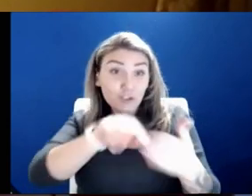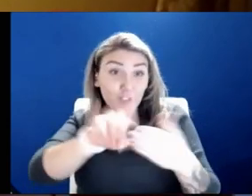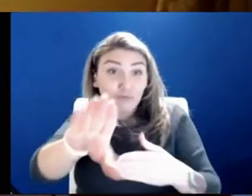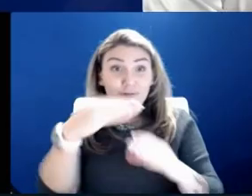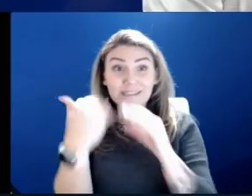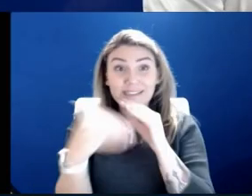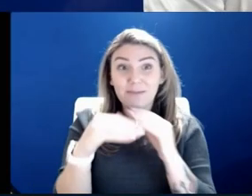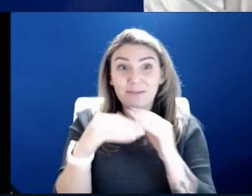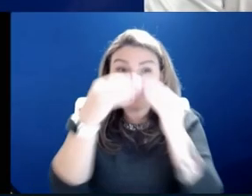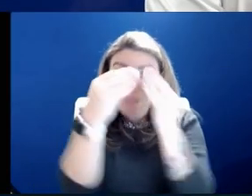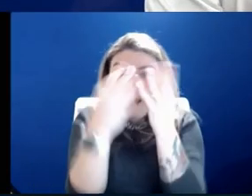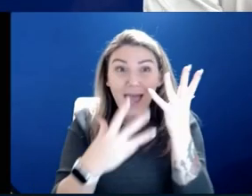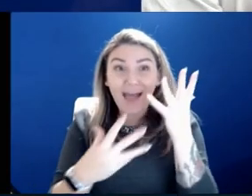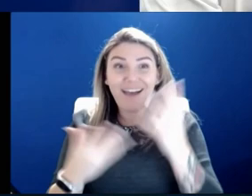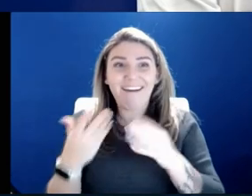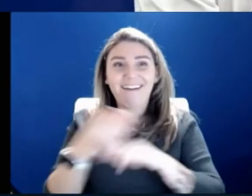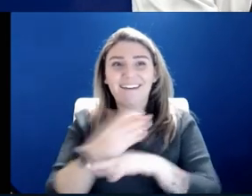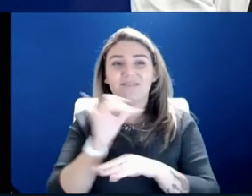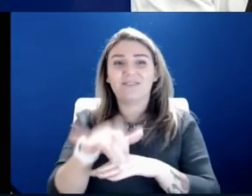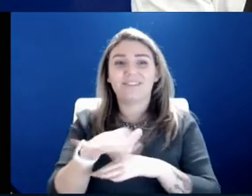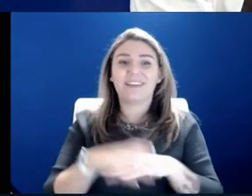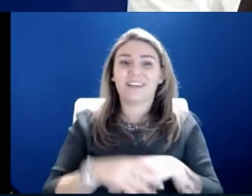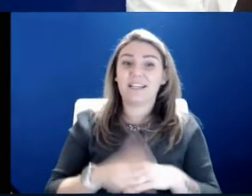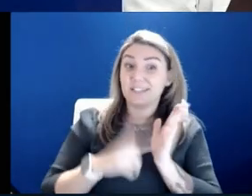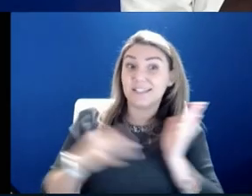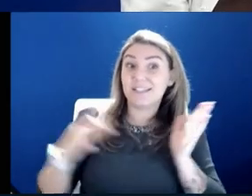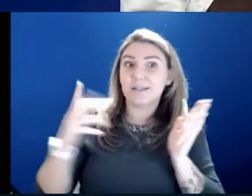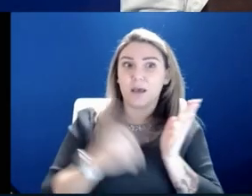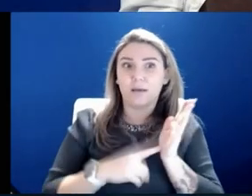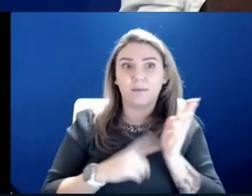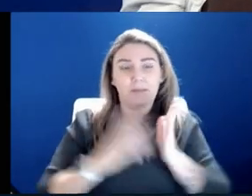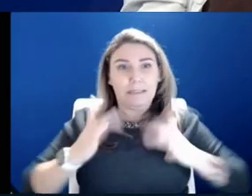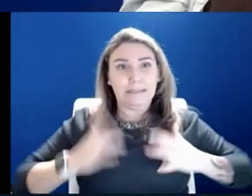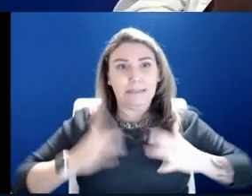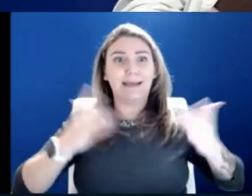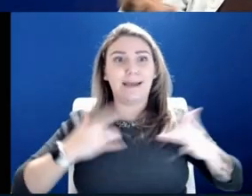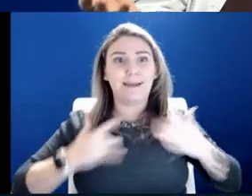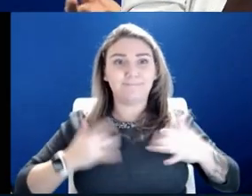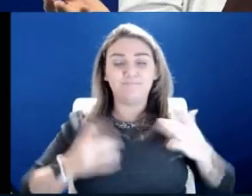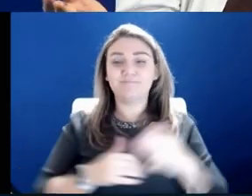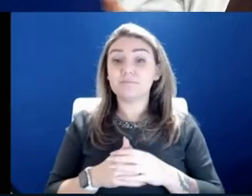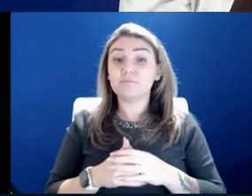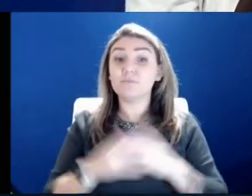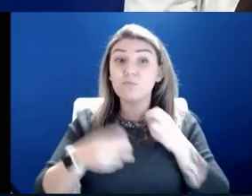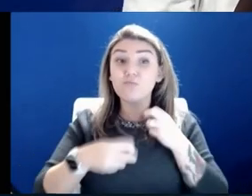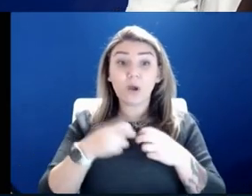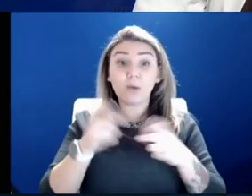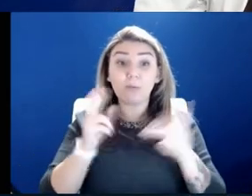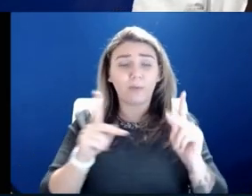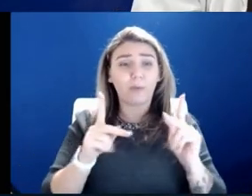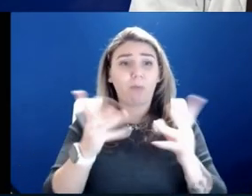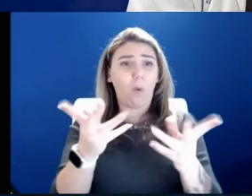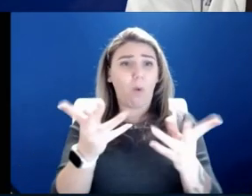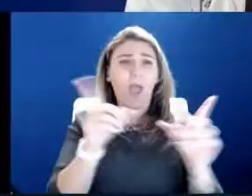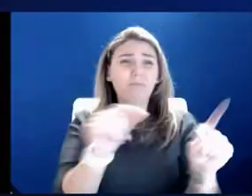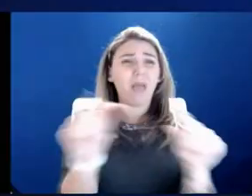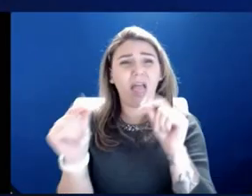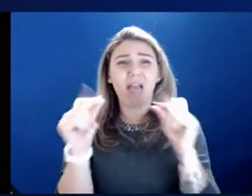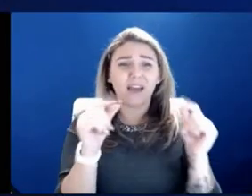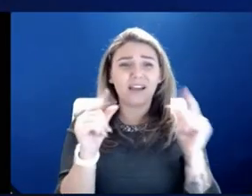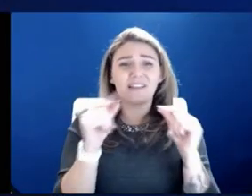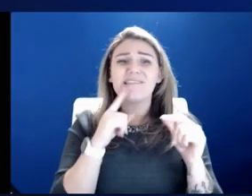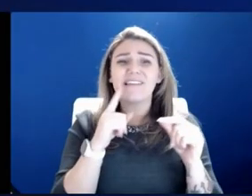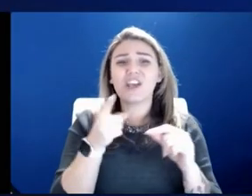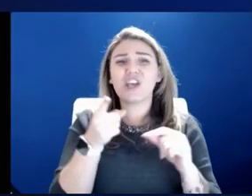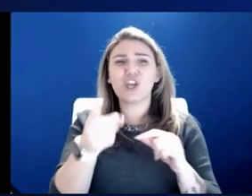all that. Sometimes they do get a little bit exciting. You know, the problem is that people just want to spread rumors. It's called being, you just want to be a rum